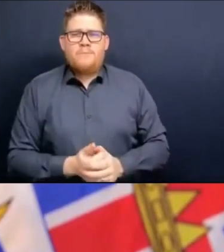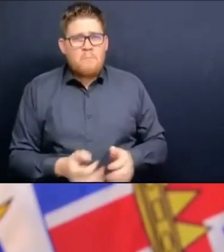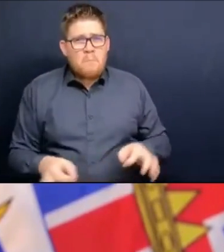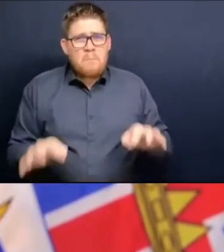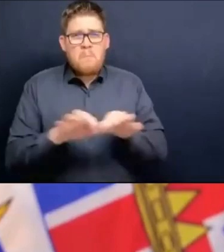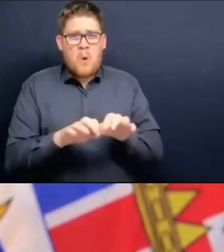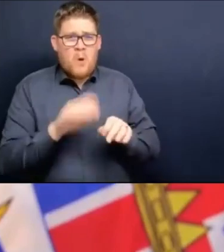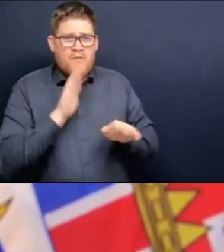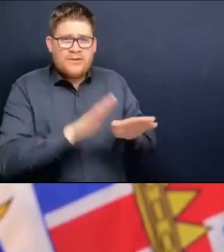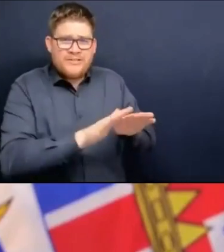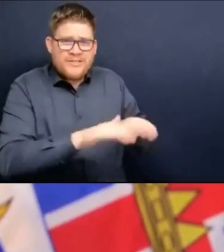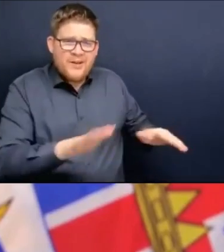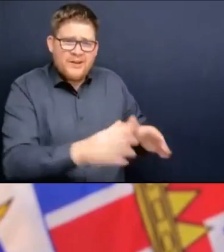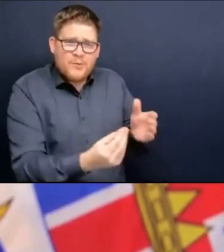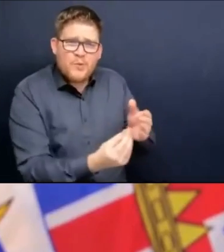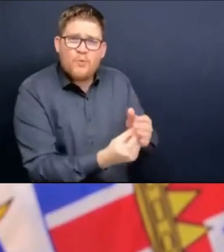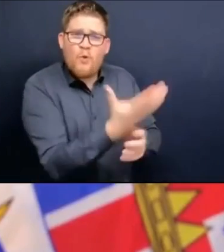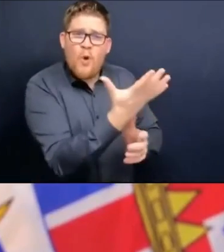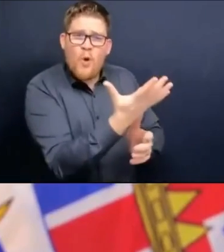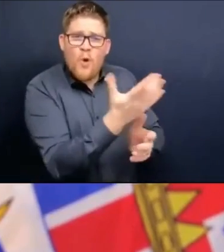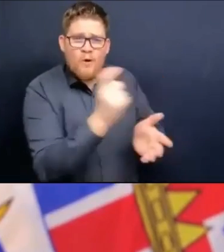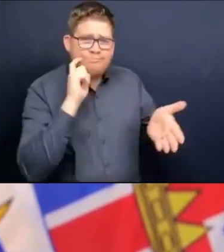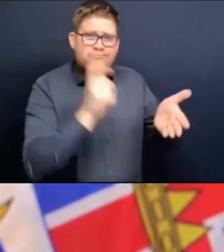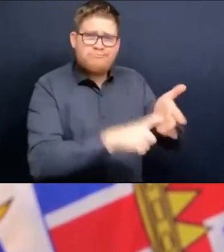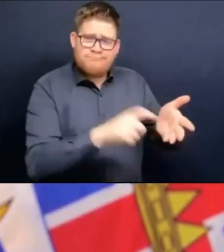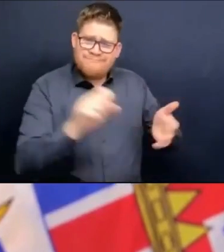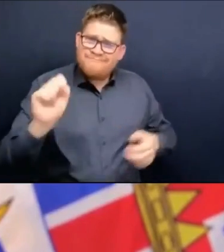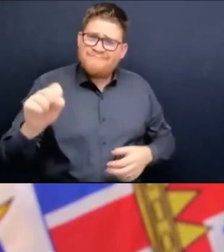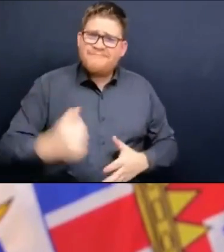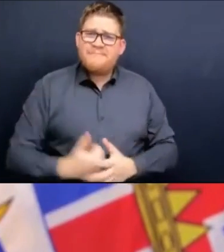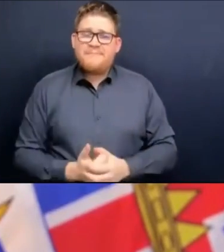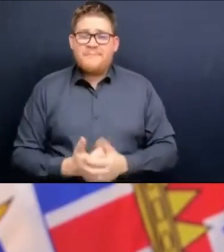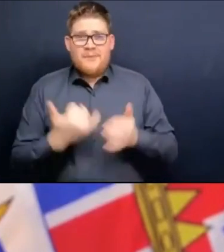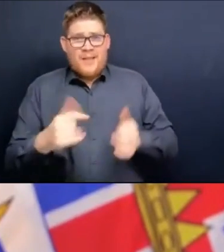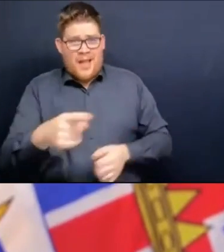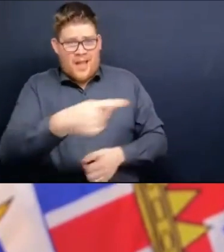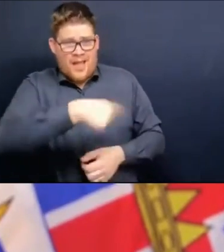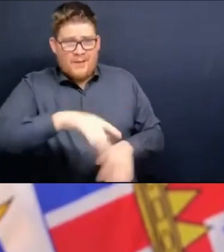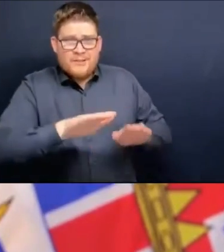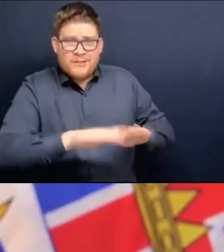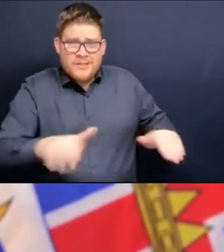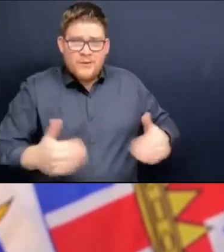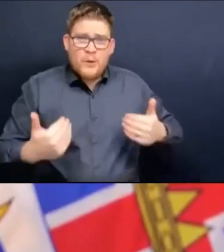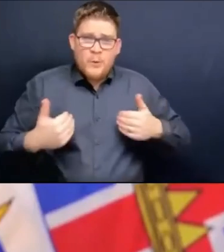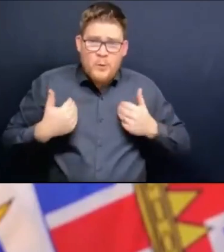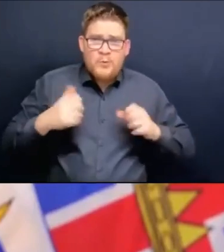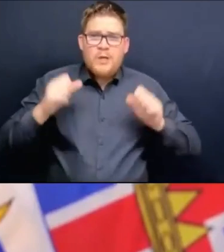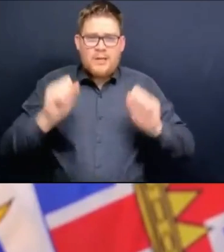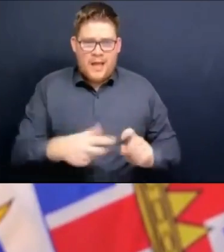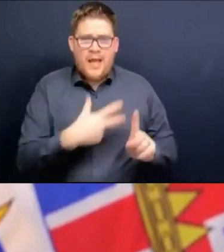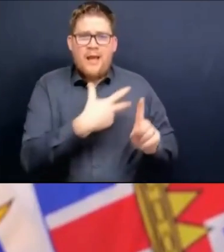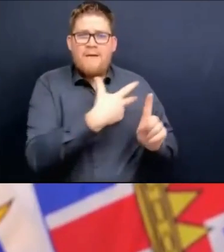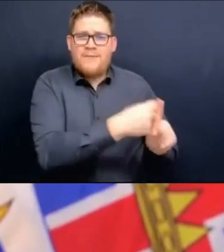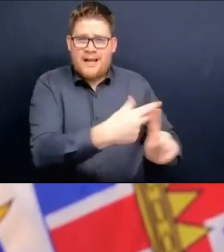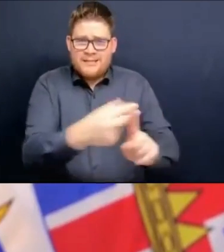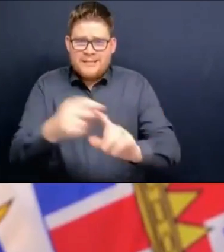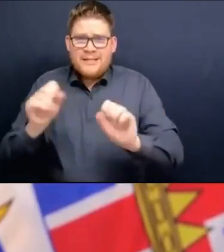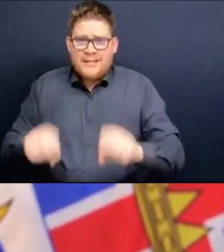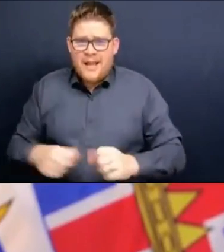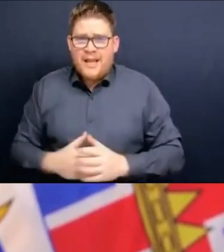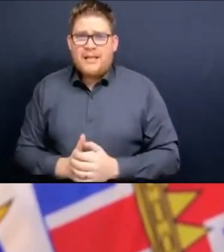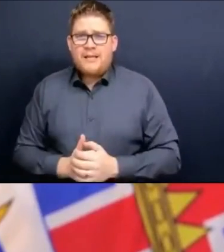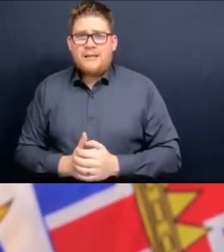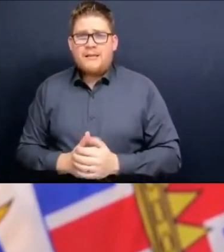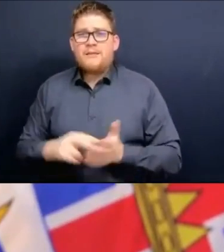available to all school-age children, the risk profile changes. And we've learned from Omicron, there's no